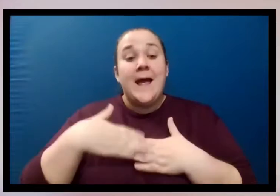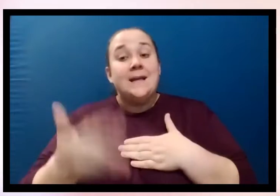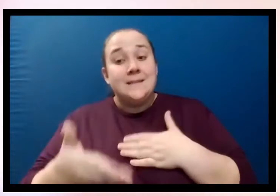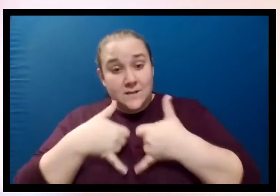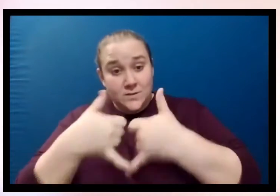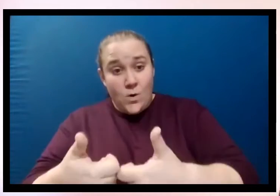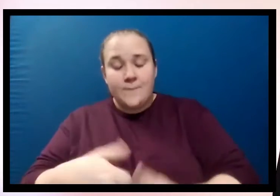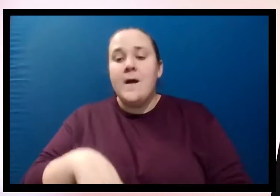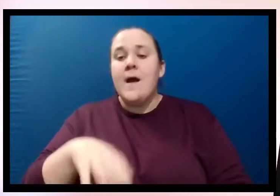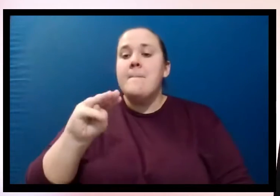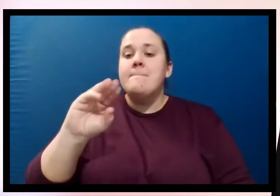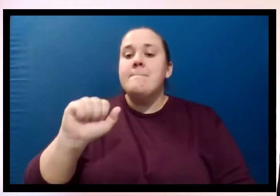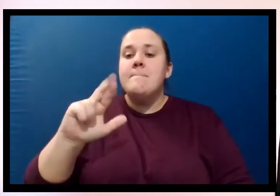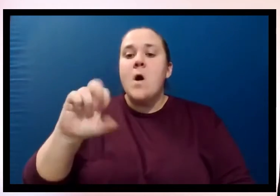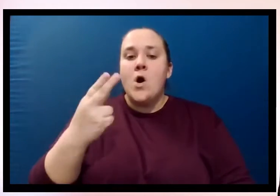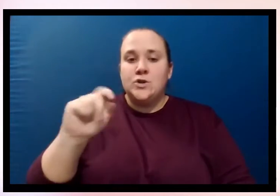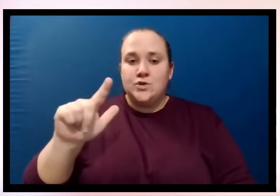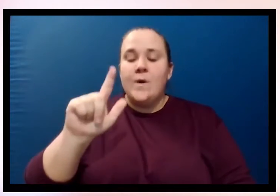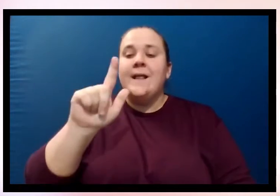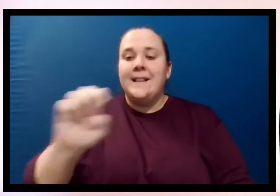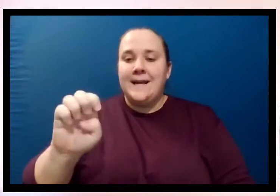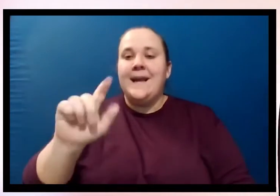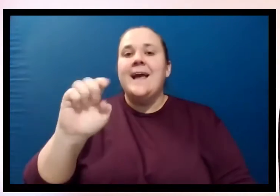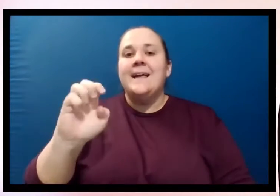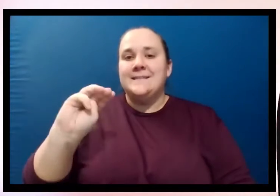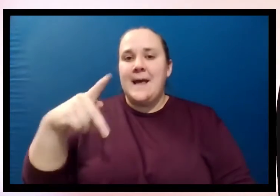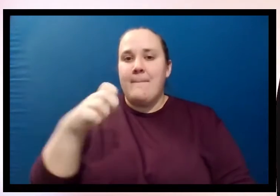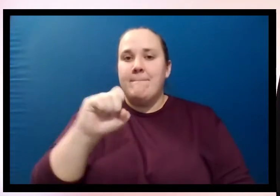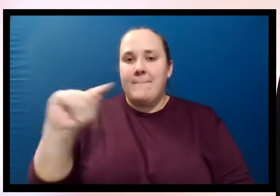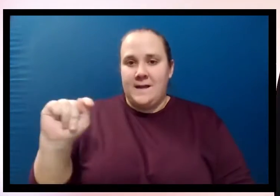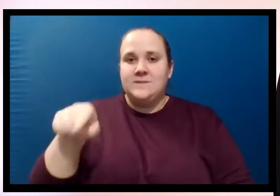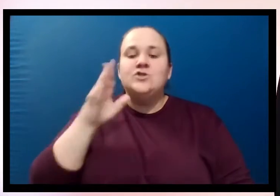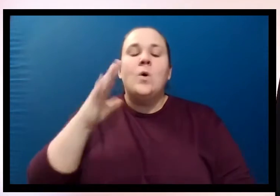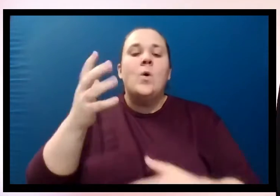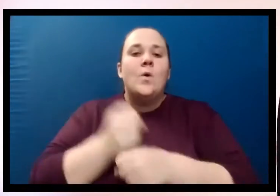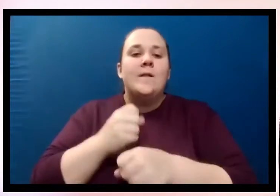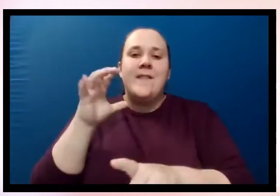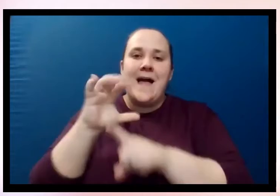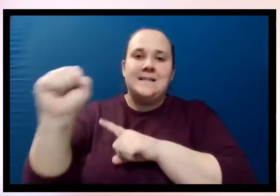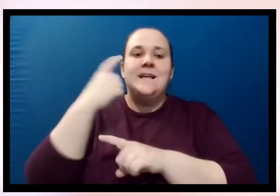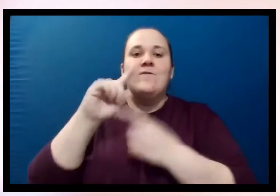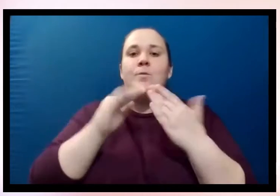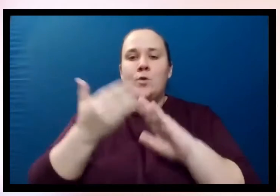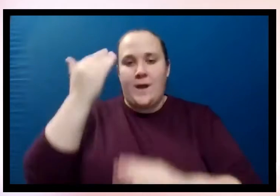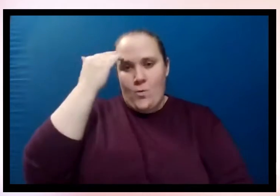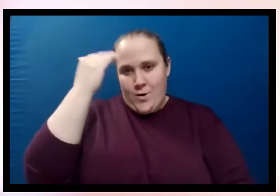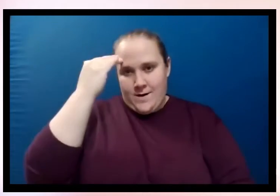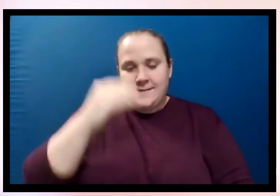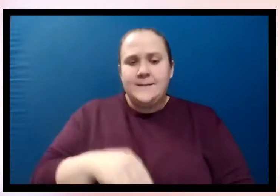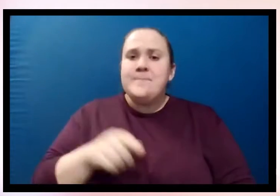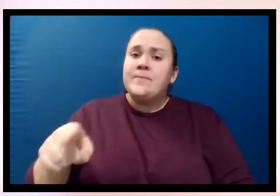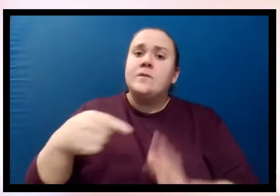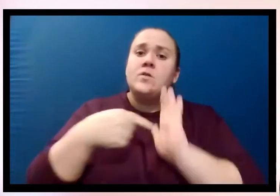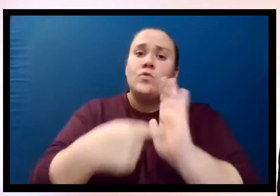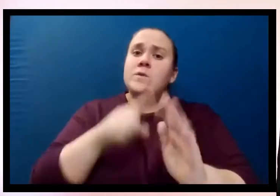Our next award recipient is Marshall Lee Tempest. Marshall will be accepting the Excellence in Community Awareness Award for